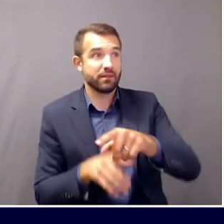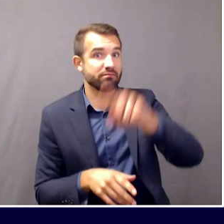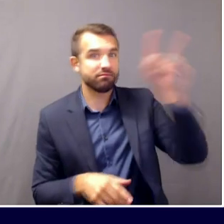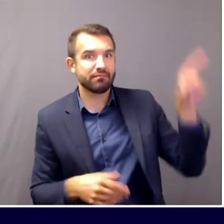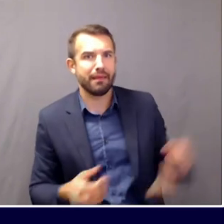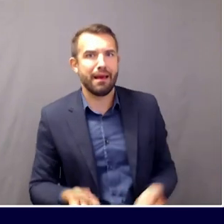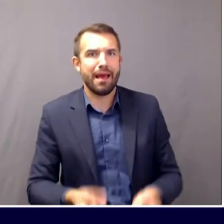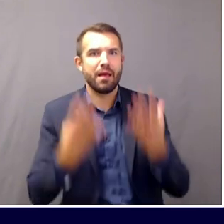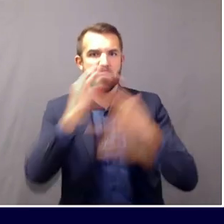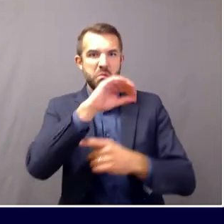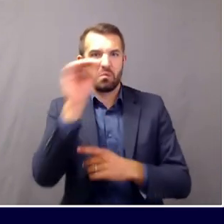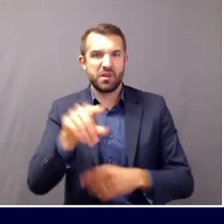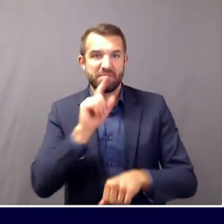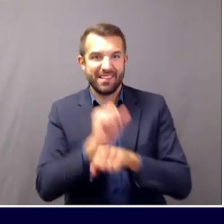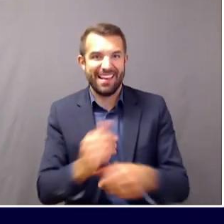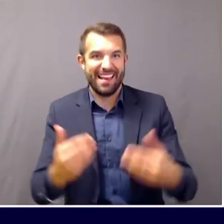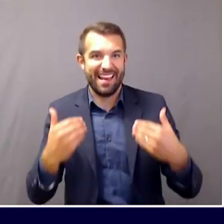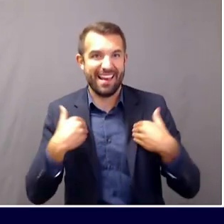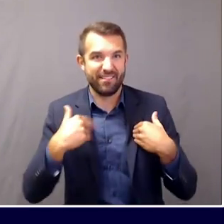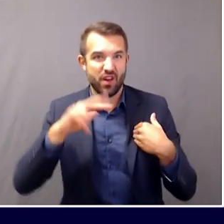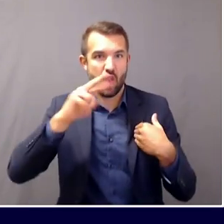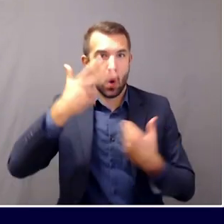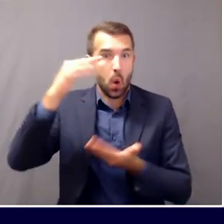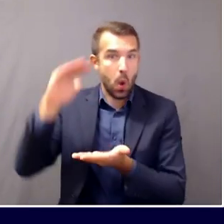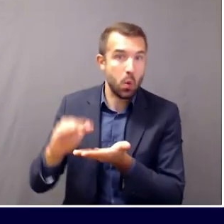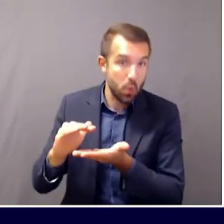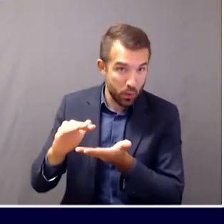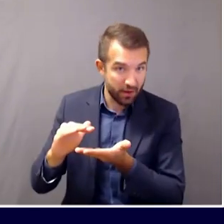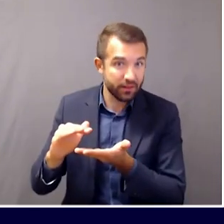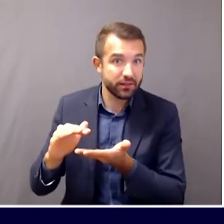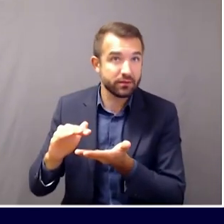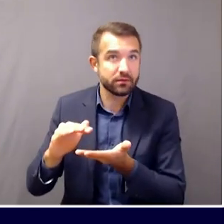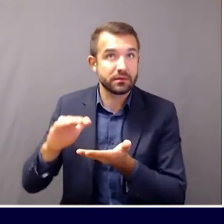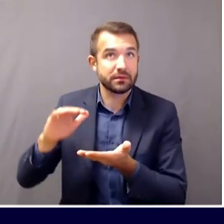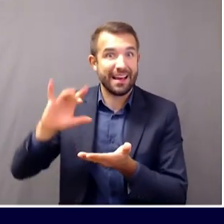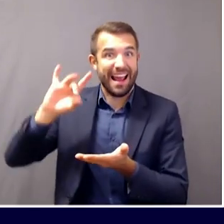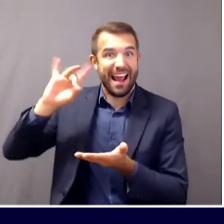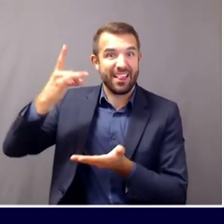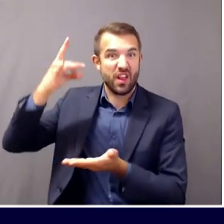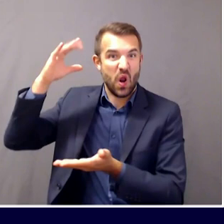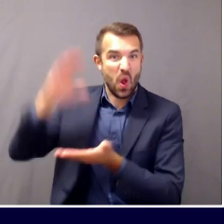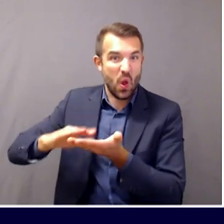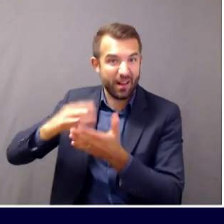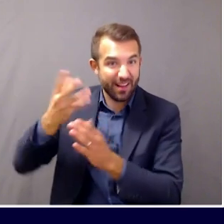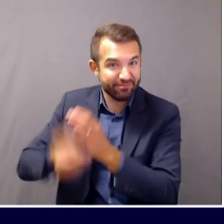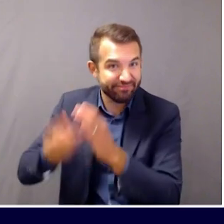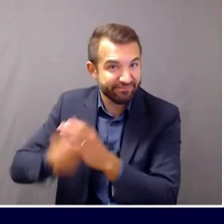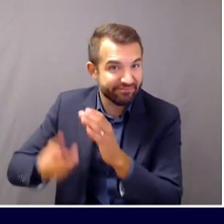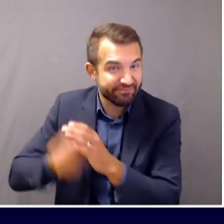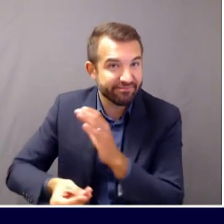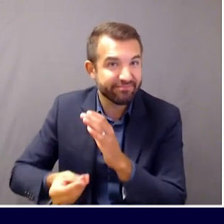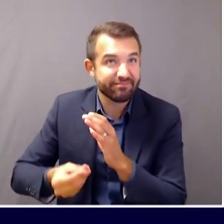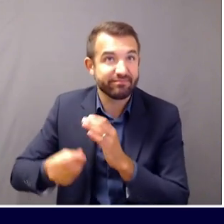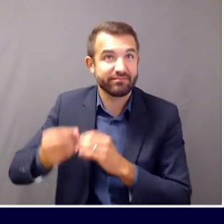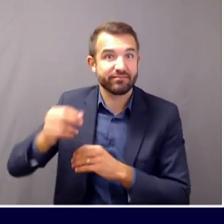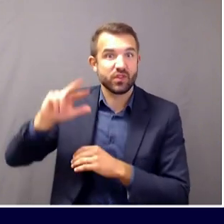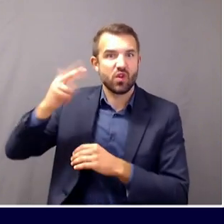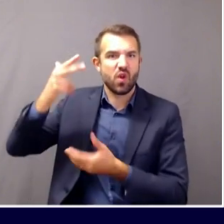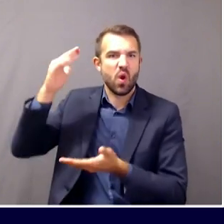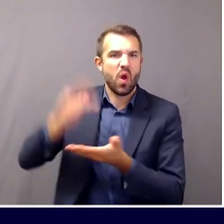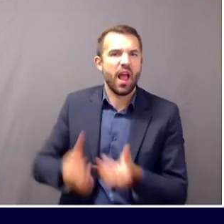eighth lowest in the nation in terms of deaths, third lowest in terms of patients ever hospitalized out of the 36 states reporting,